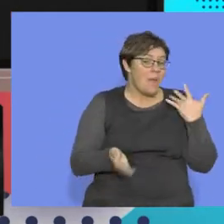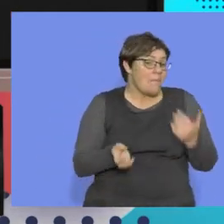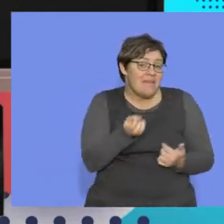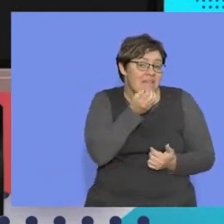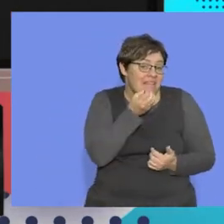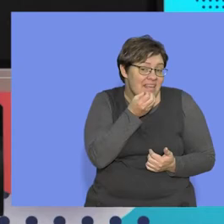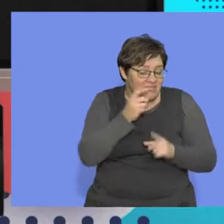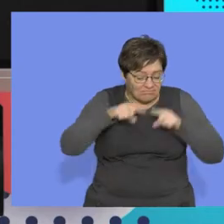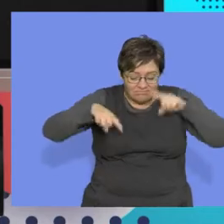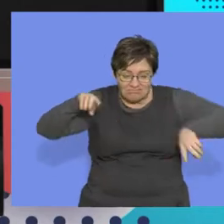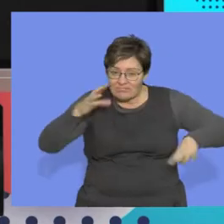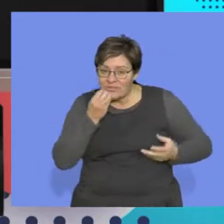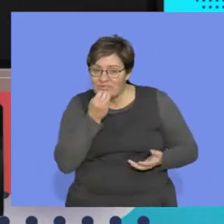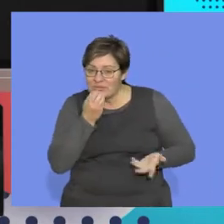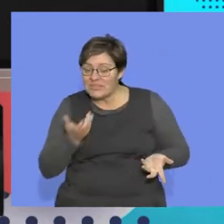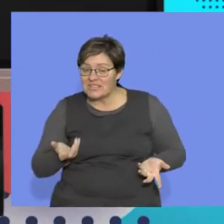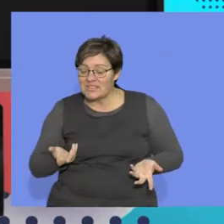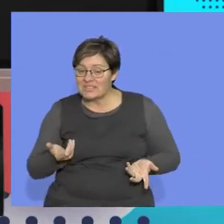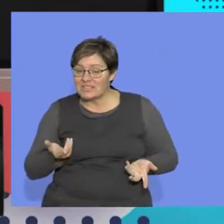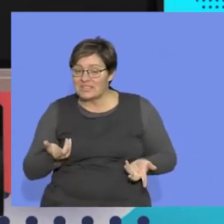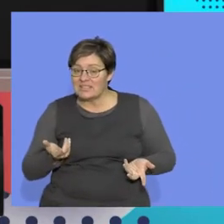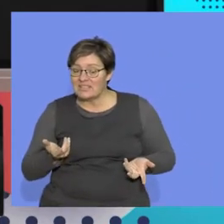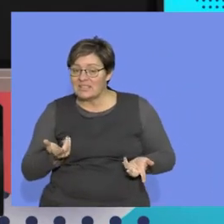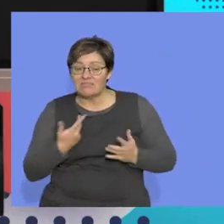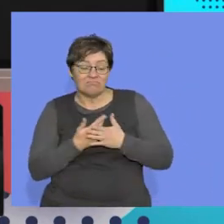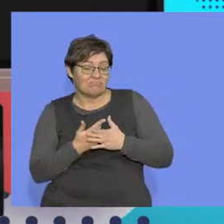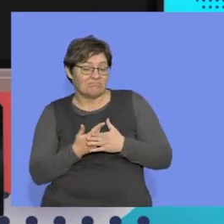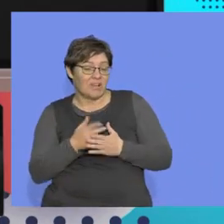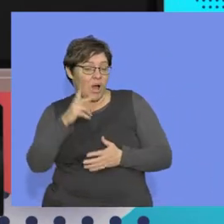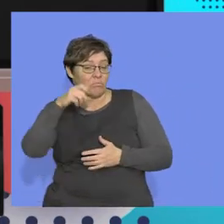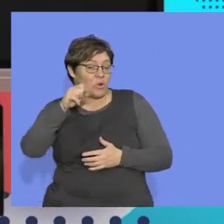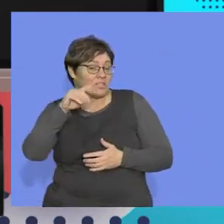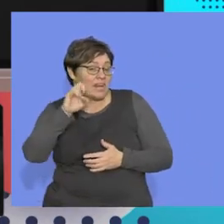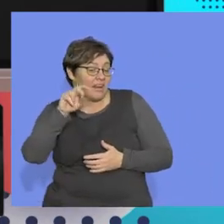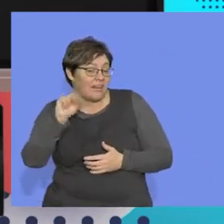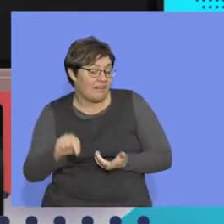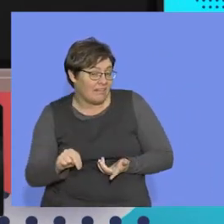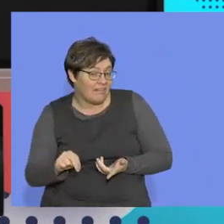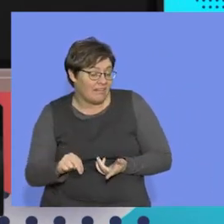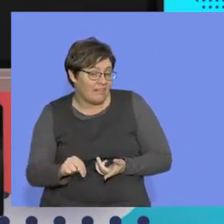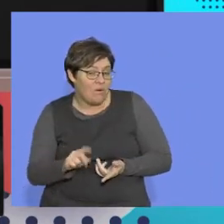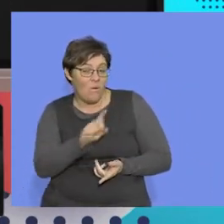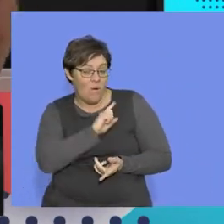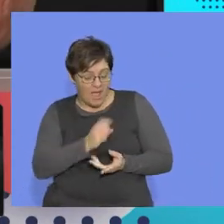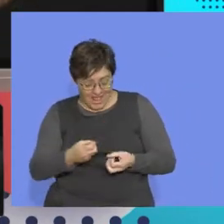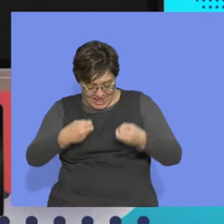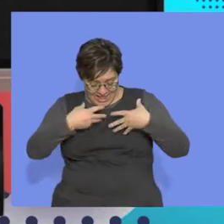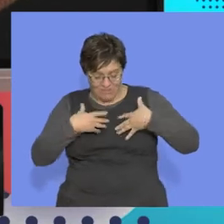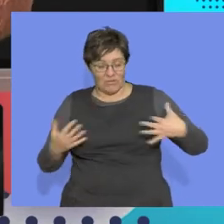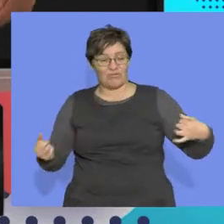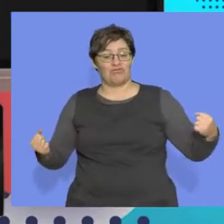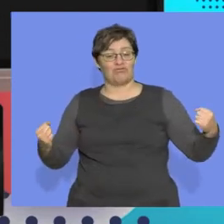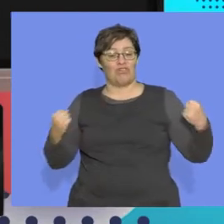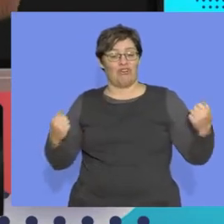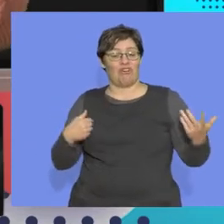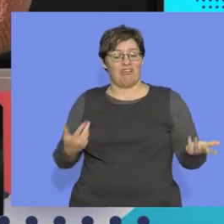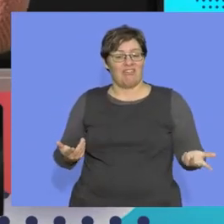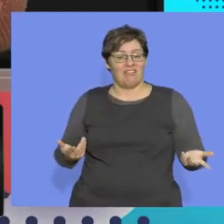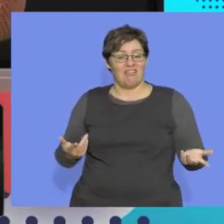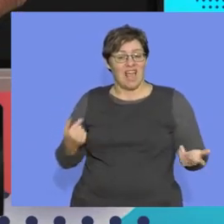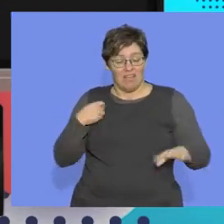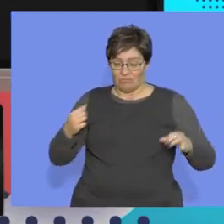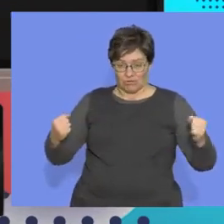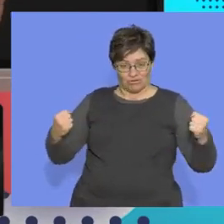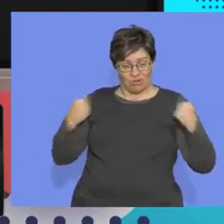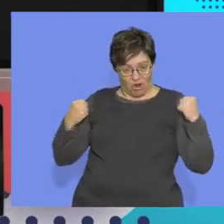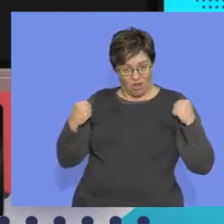maybe I can eat different kinds of food. Maybe proteins. What do proteins do? Make me stronger.